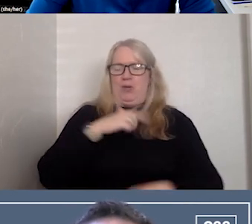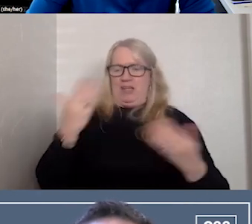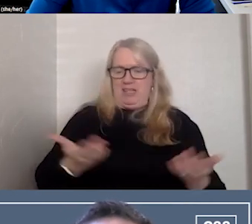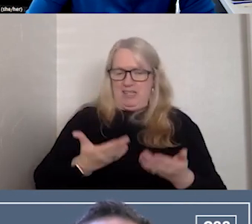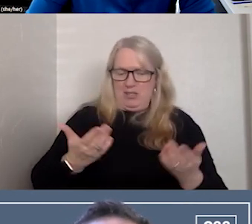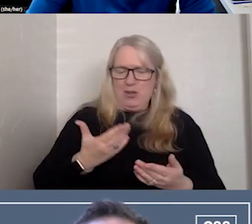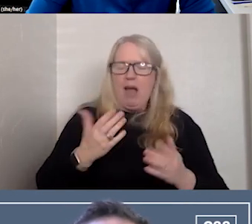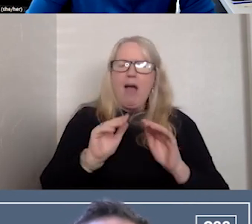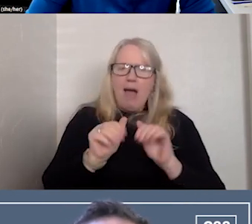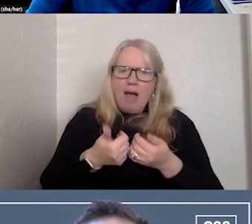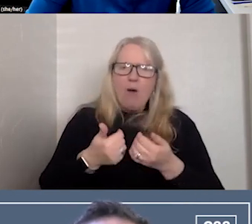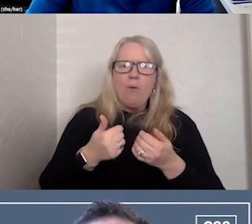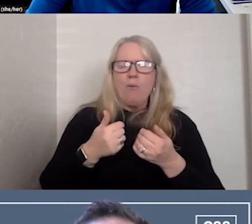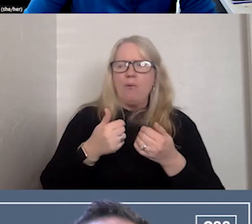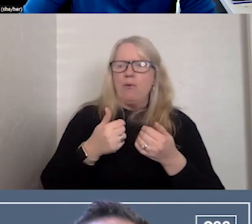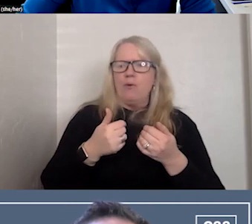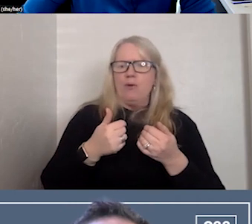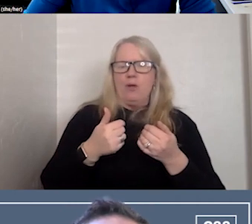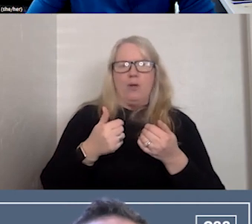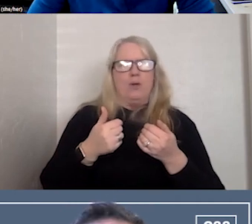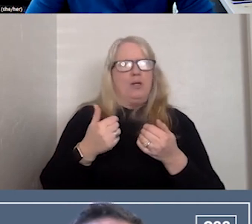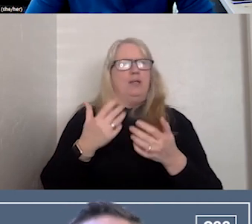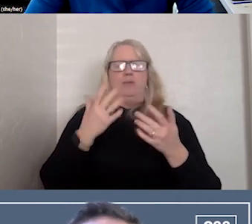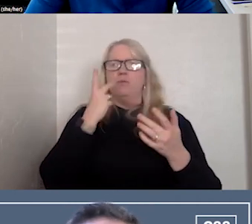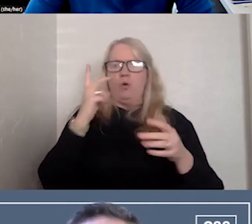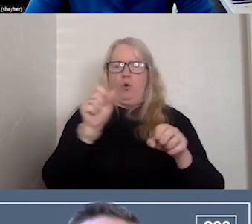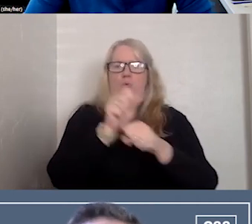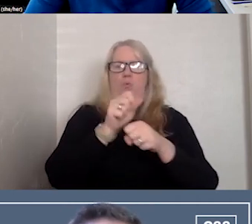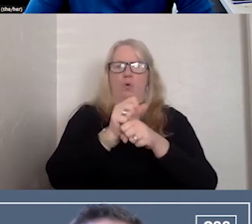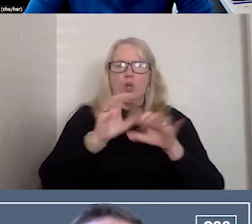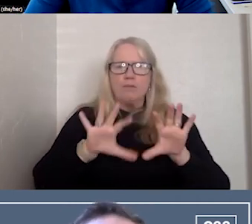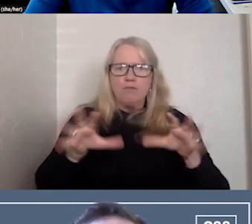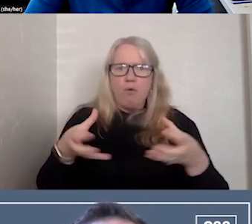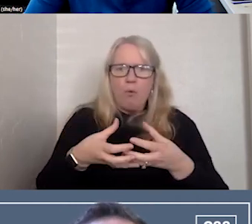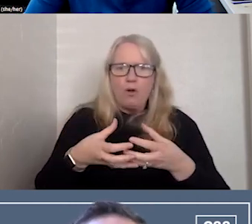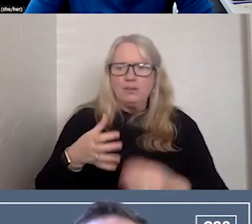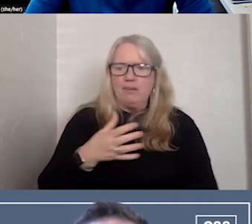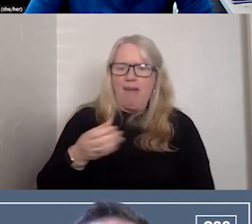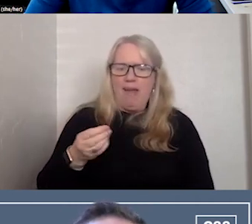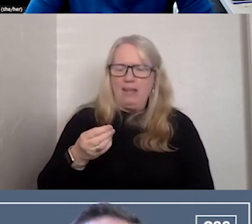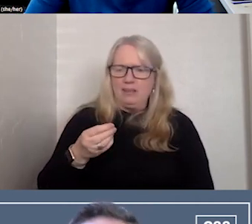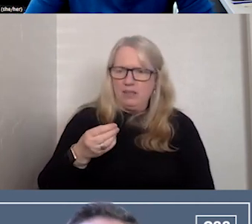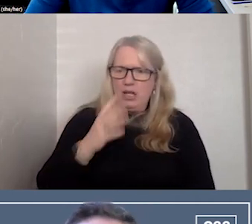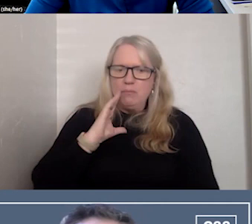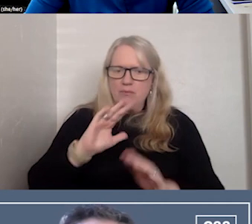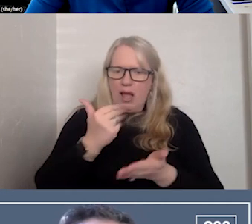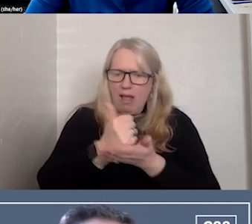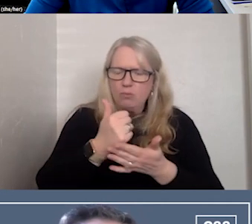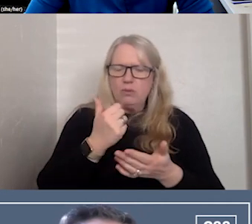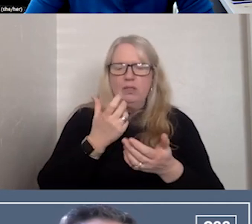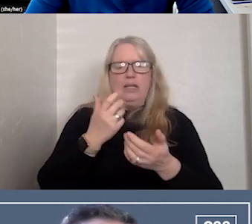is how we look at workforce and opportunities to help support as we're growing 988 internal